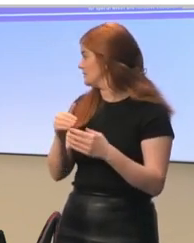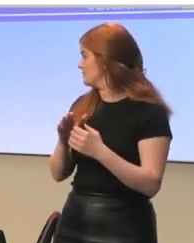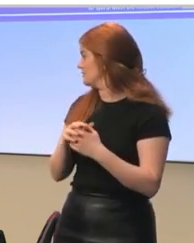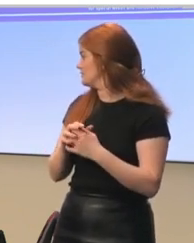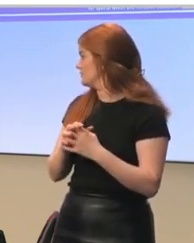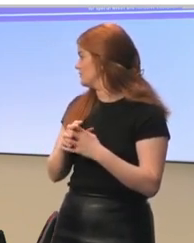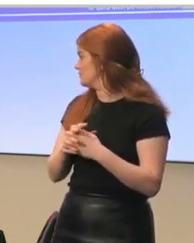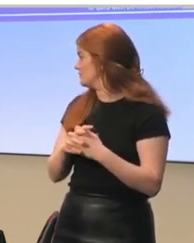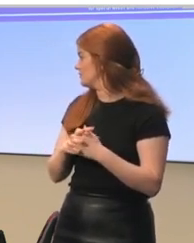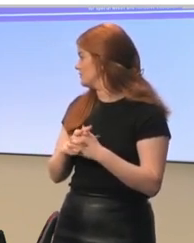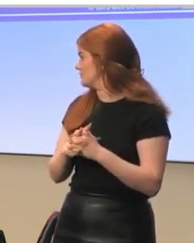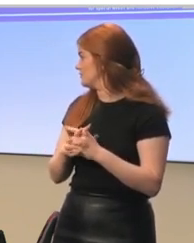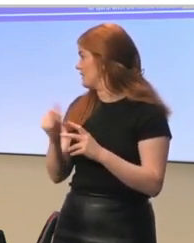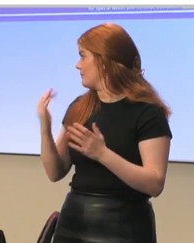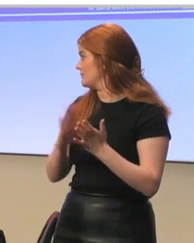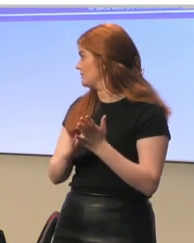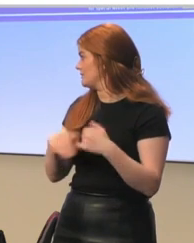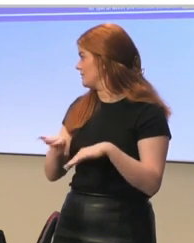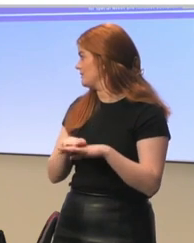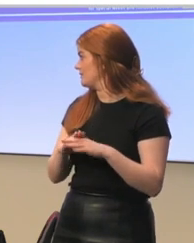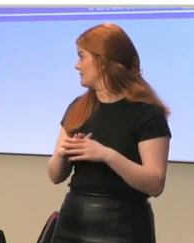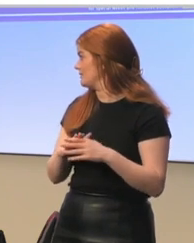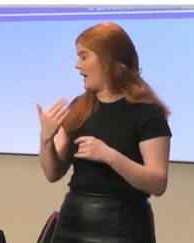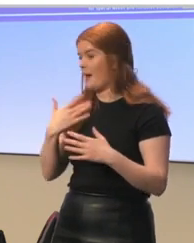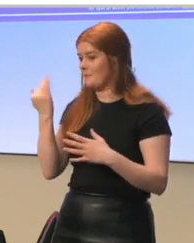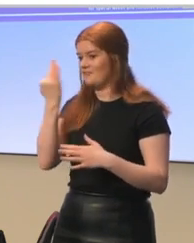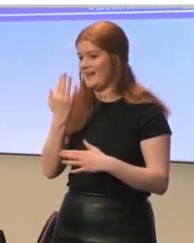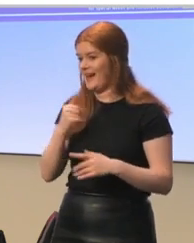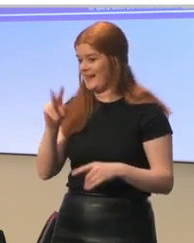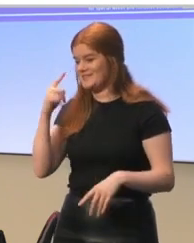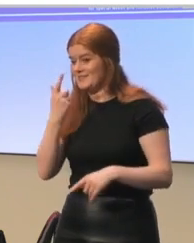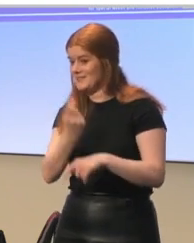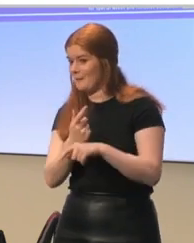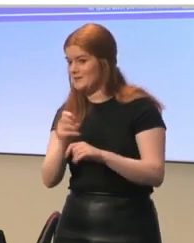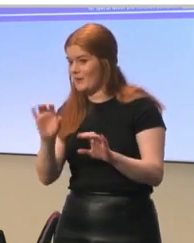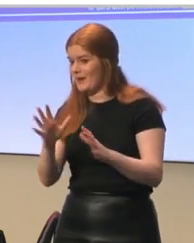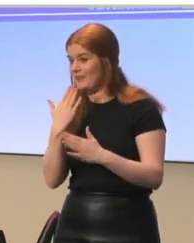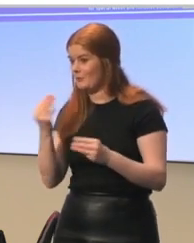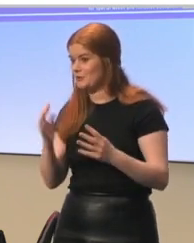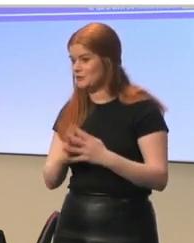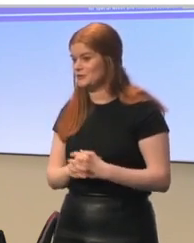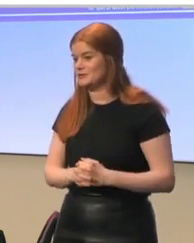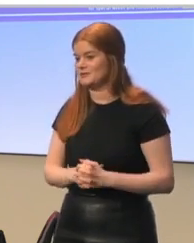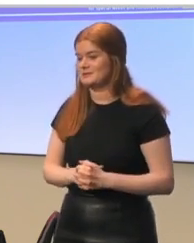five minutes. I know, I'm perfectly fine. Thank you.